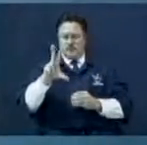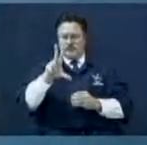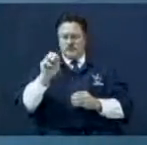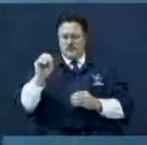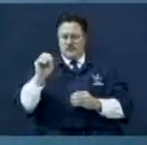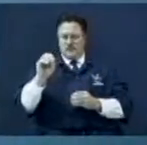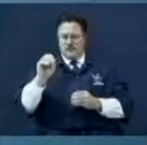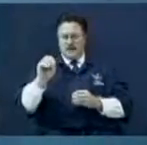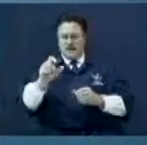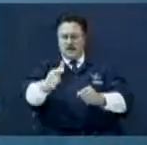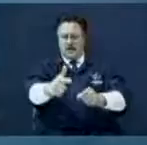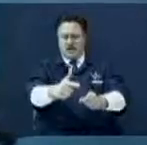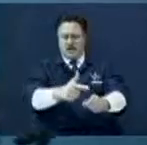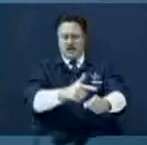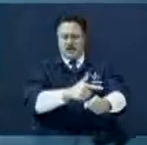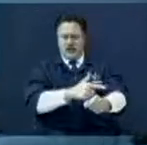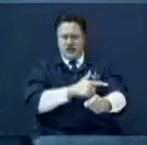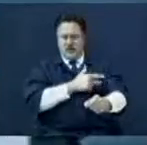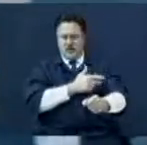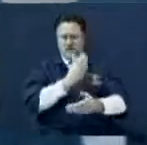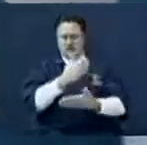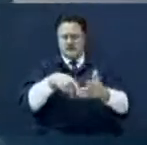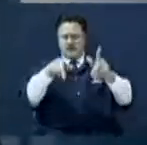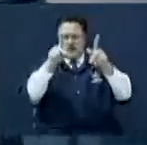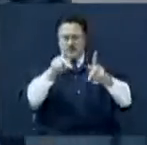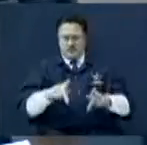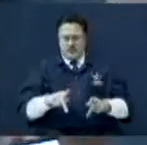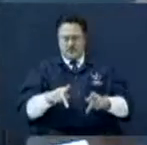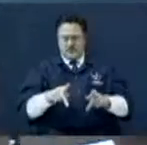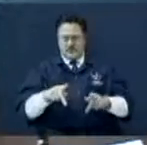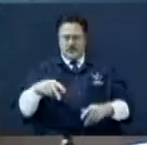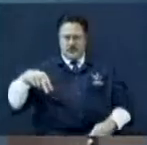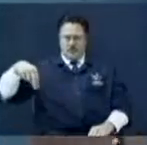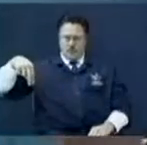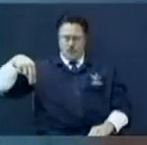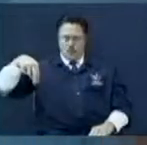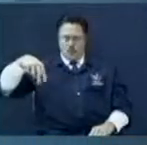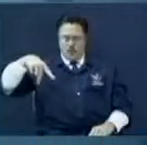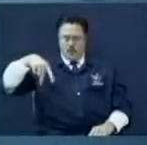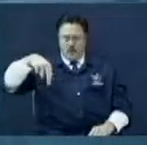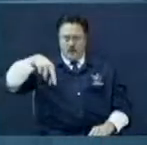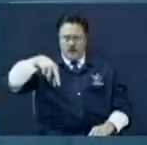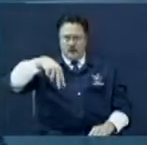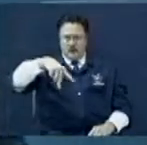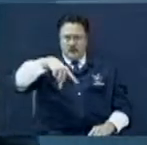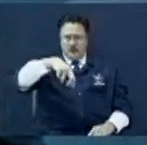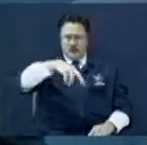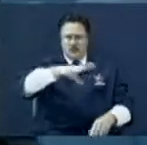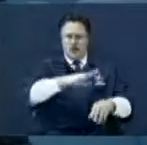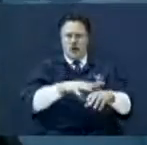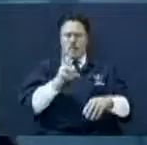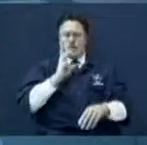happened? Somebody come walking on the water. How many of'all believe that?